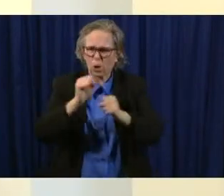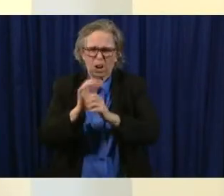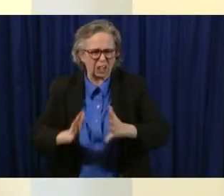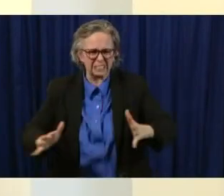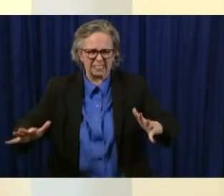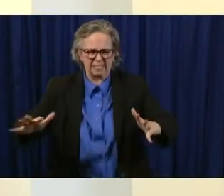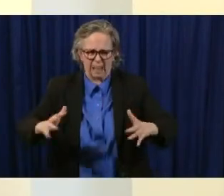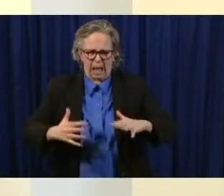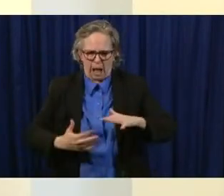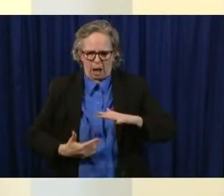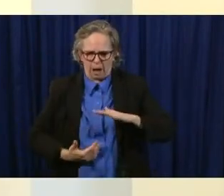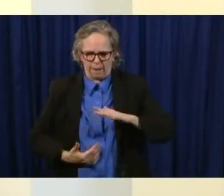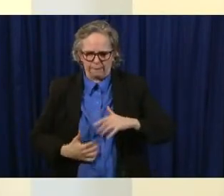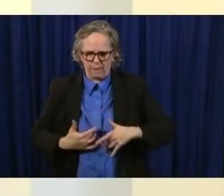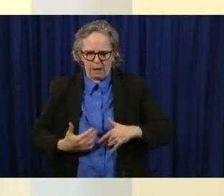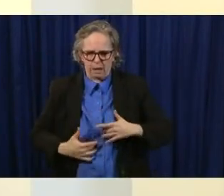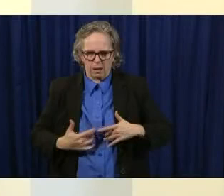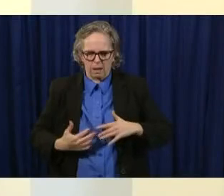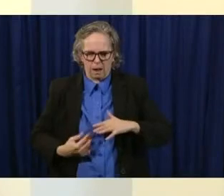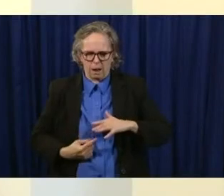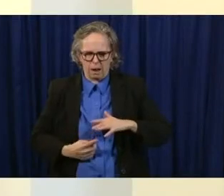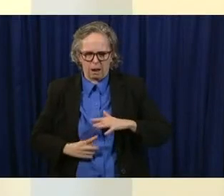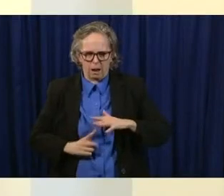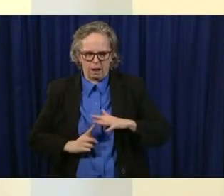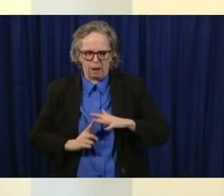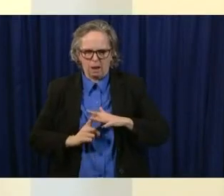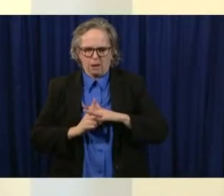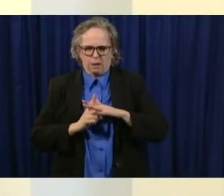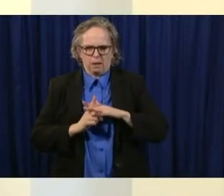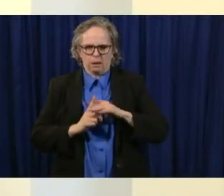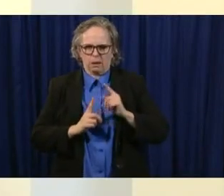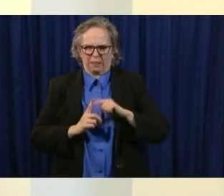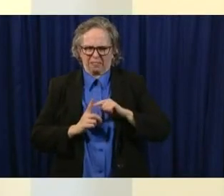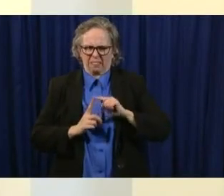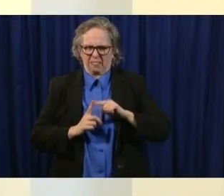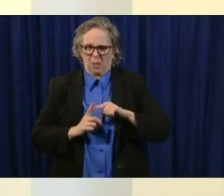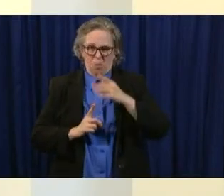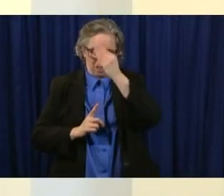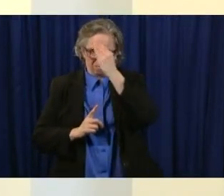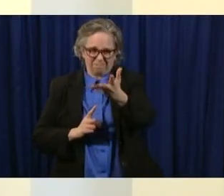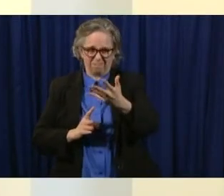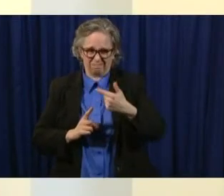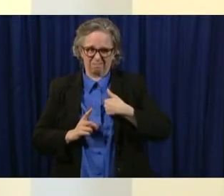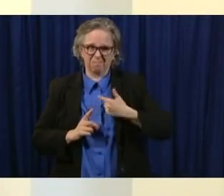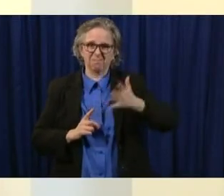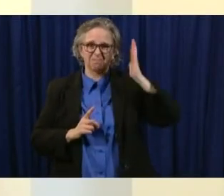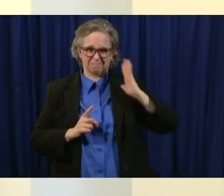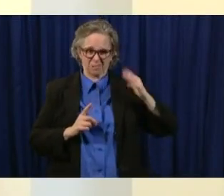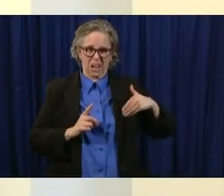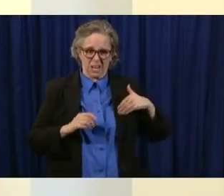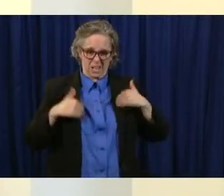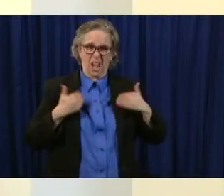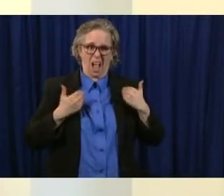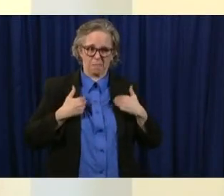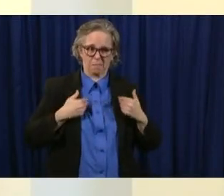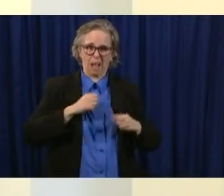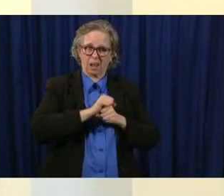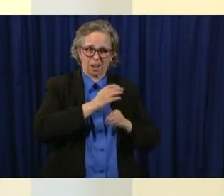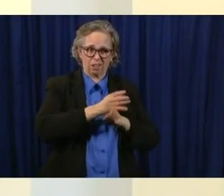was young in my career i started out in new york city in the bronx so it was the middle of the crack cocaine epidemic